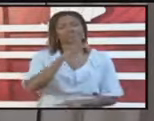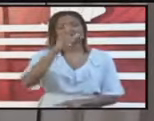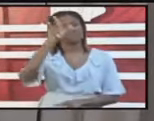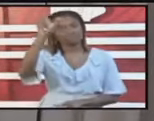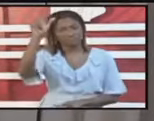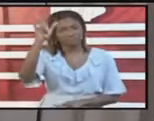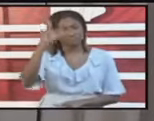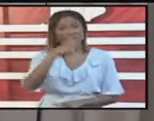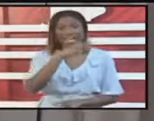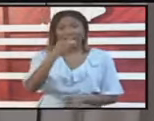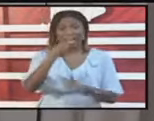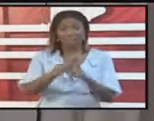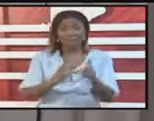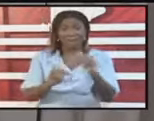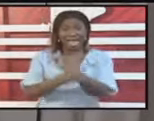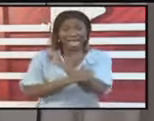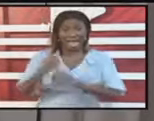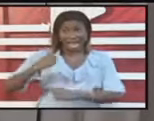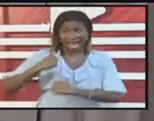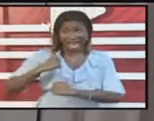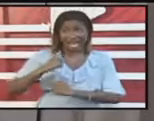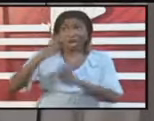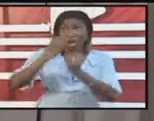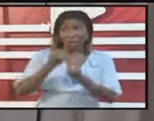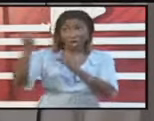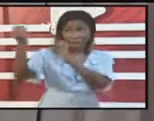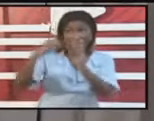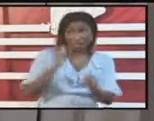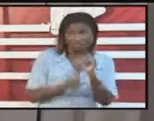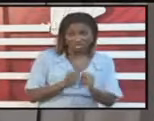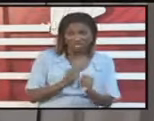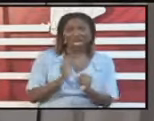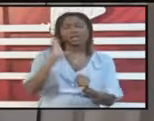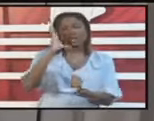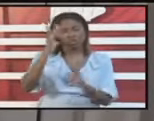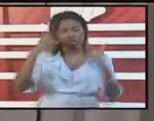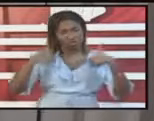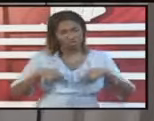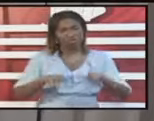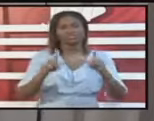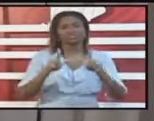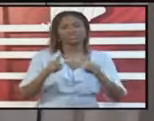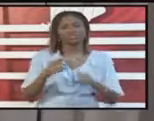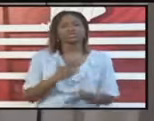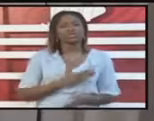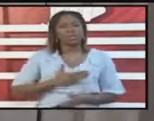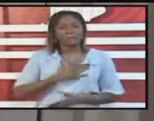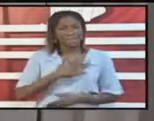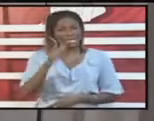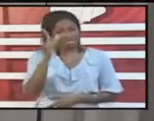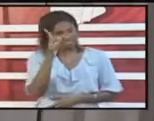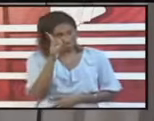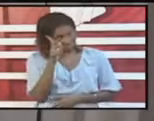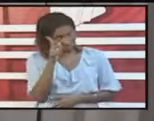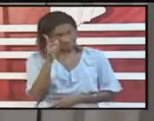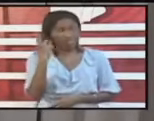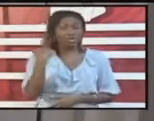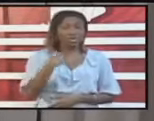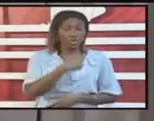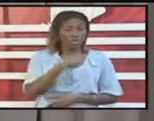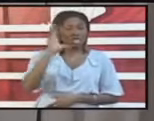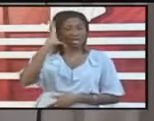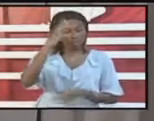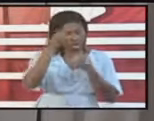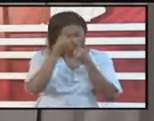we're looking at the same with respect to the United Kingdom and then other jurisdictions. So please stay tuned, stay in touch. We will continue to